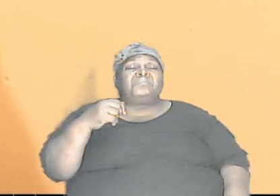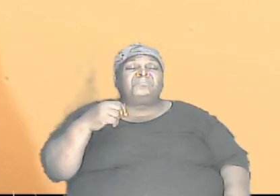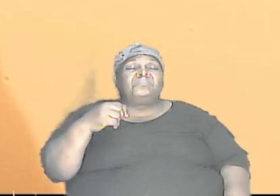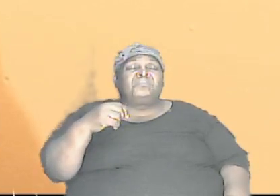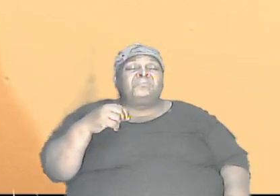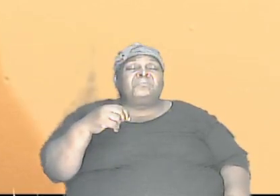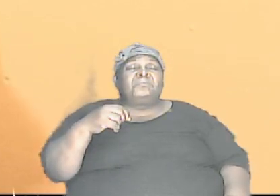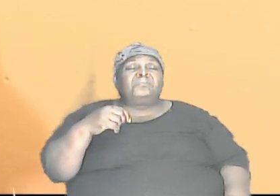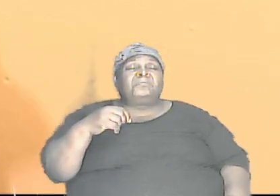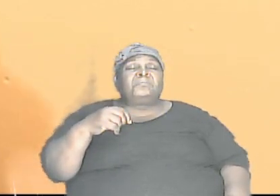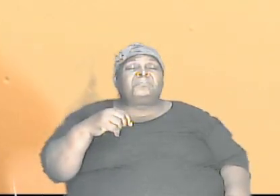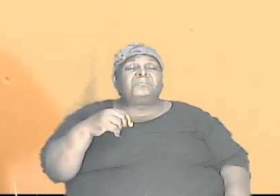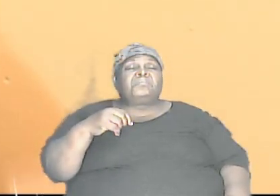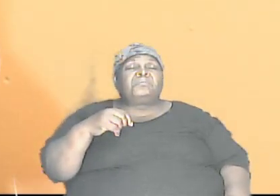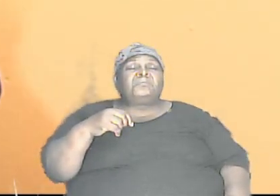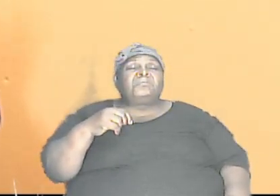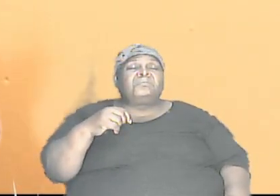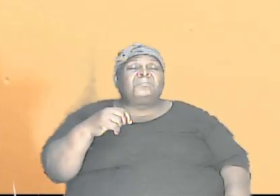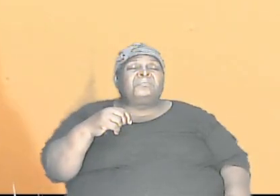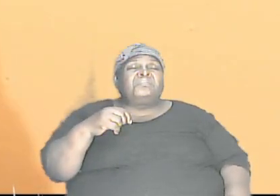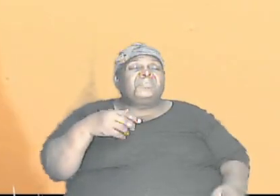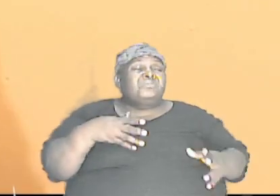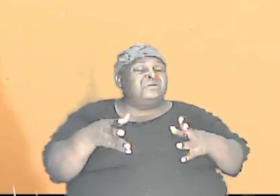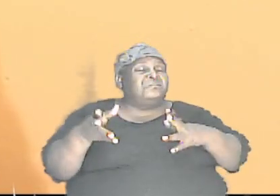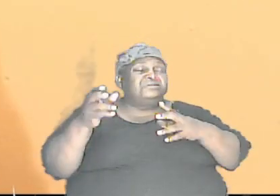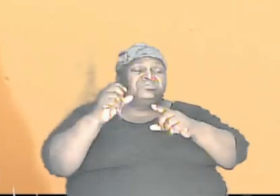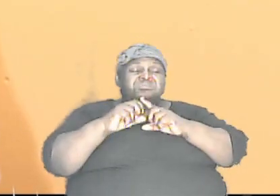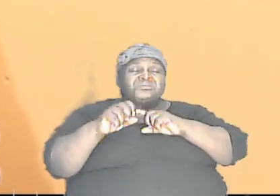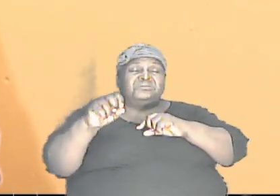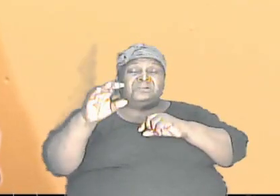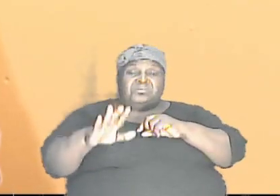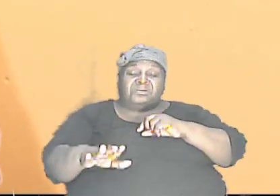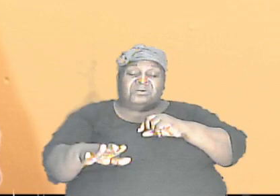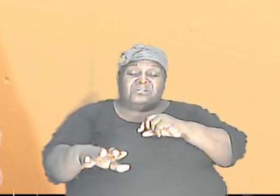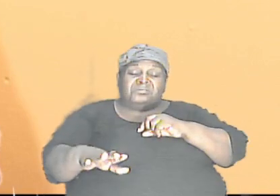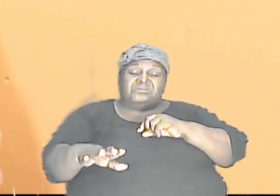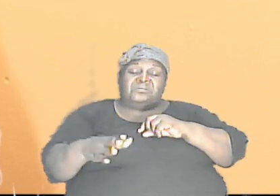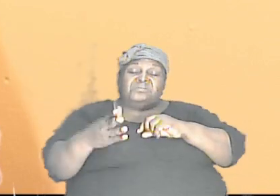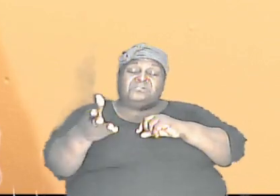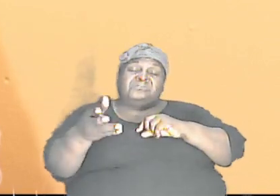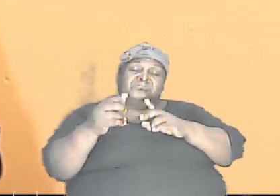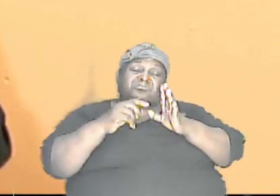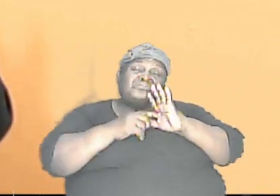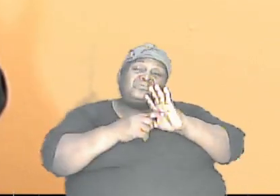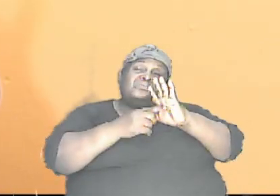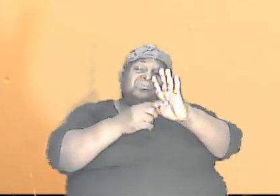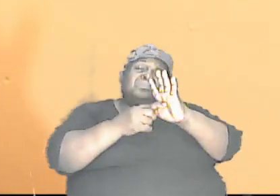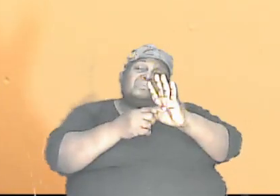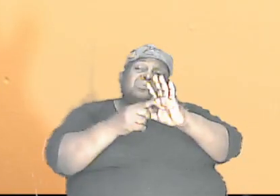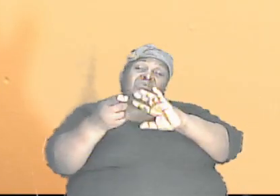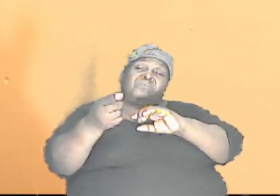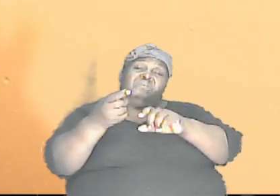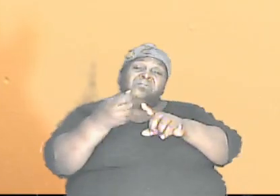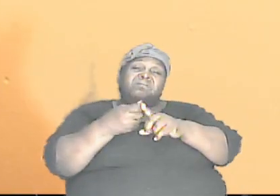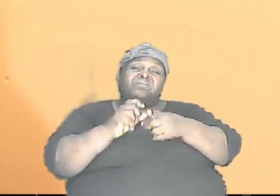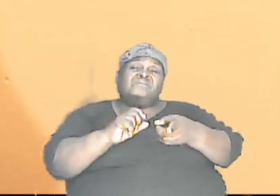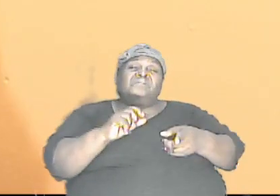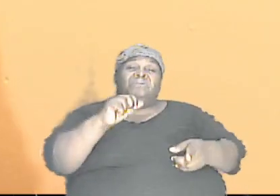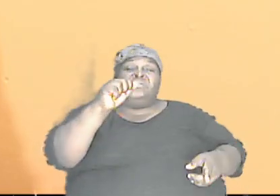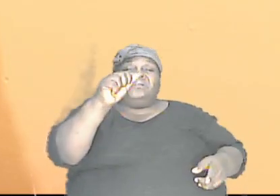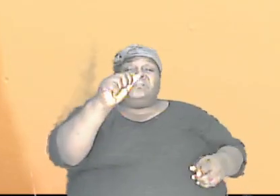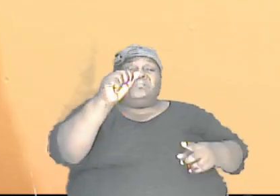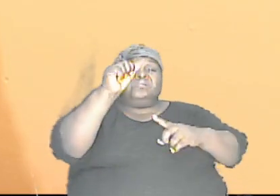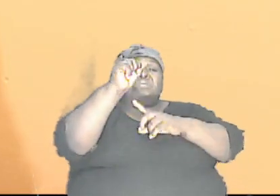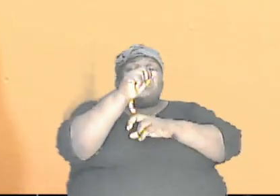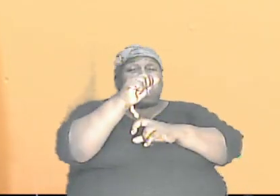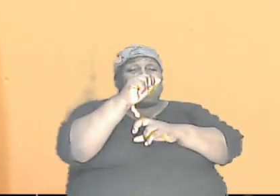remember that there is a chart there that shows you from just the A, capital A,